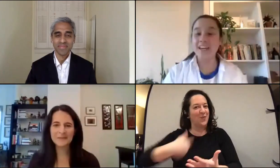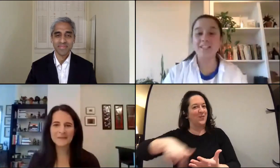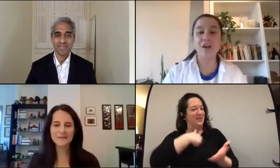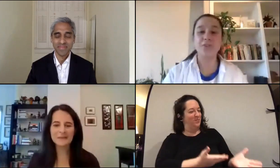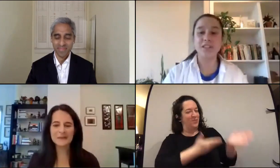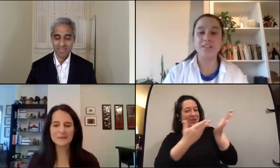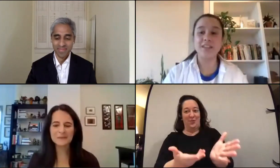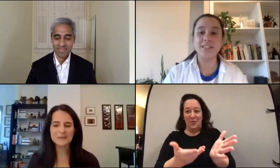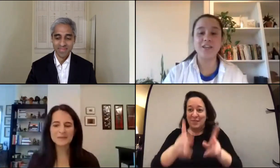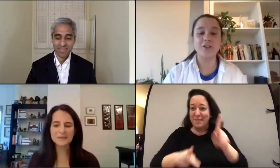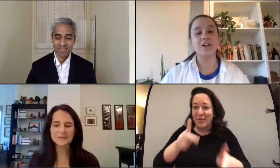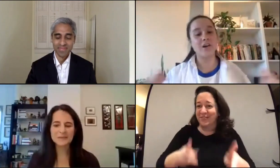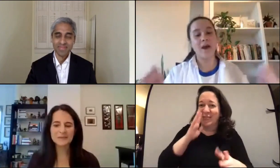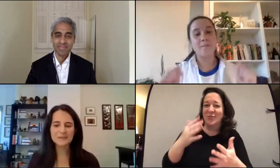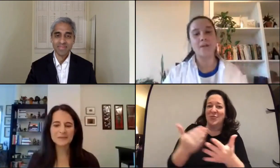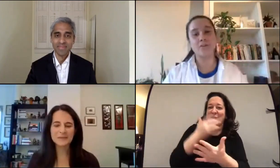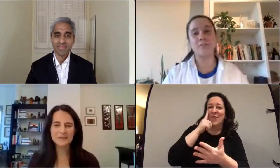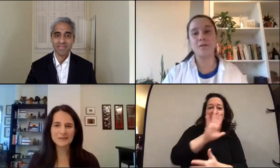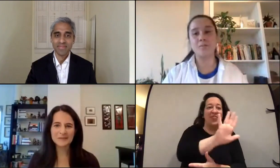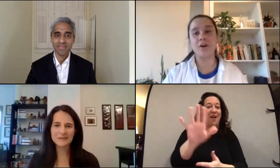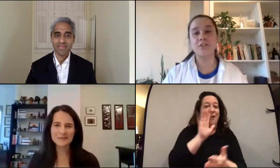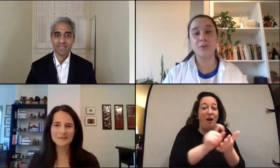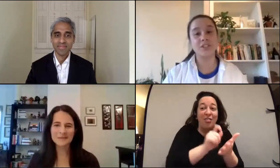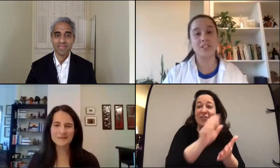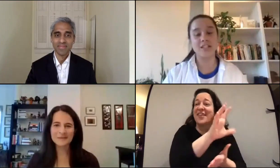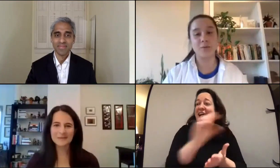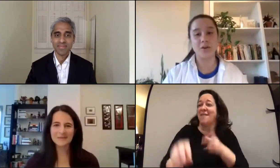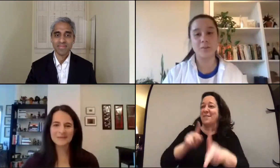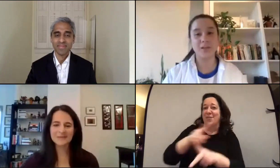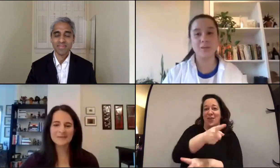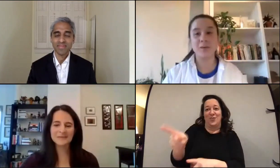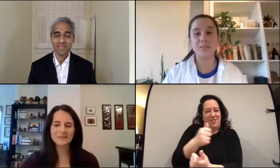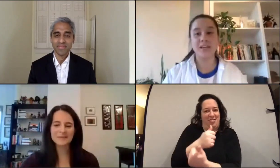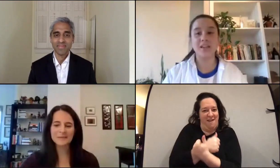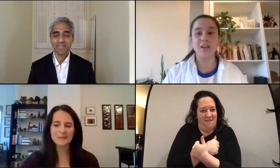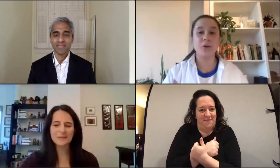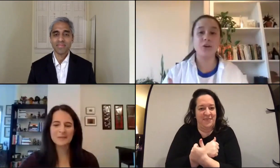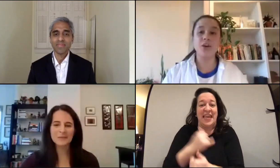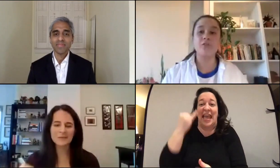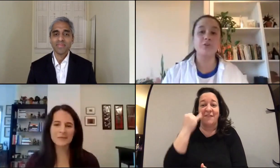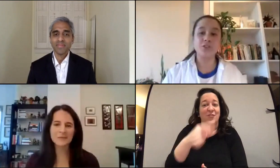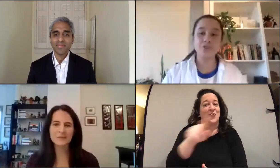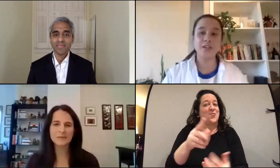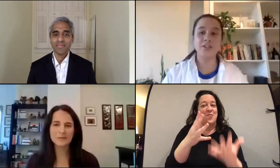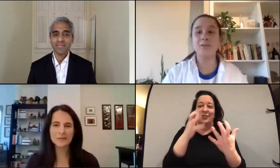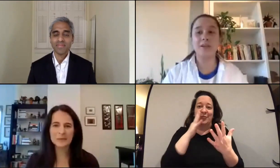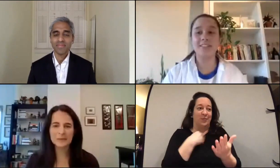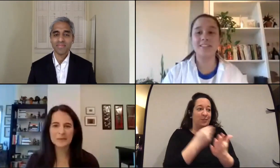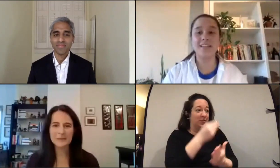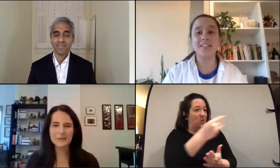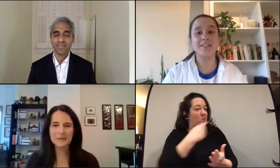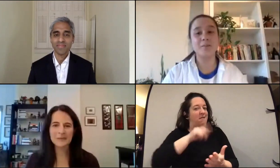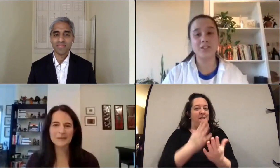At any time during the event tonight you can click on that big green button below to purchase tonight's book on the PMP website. We're currently offering reduced rates on